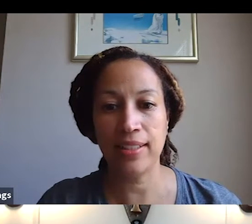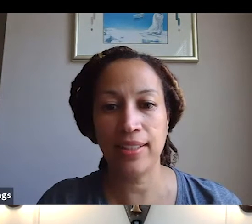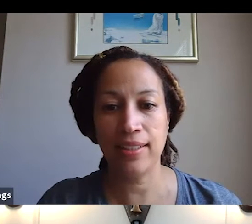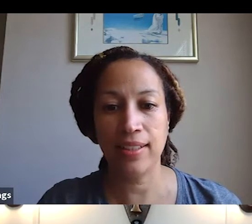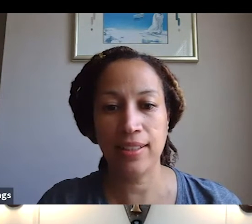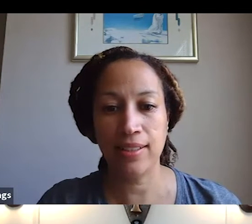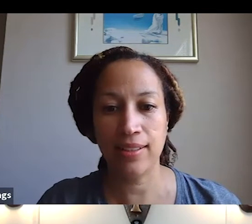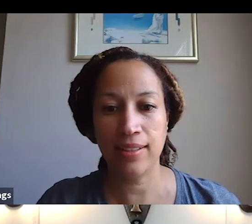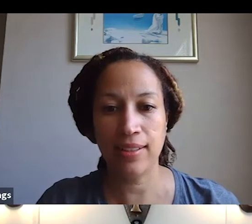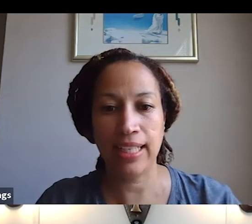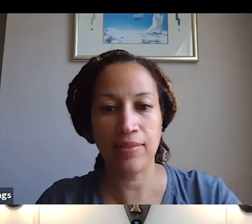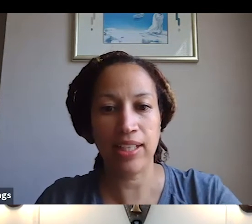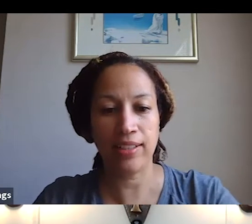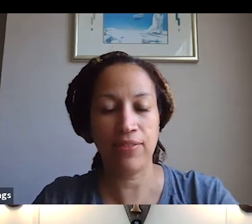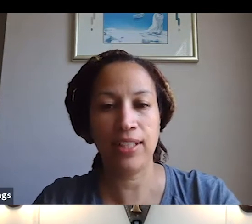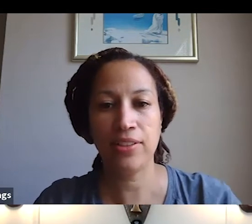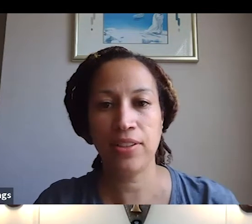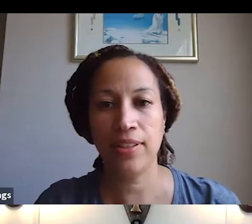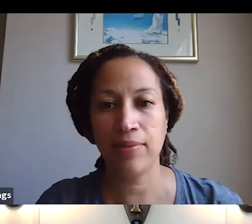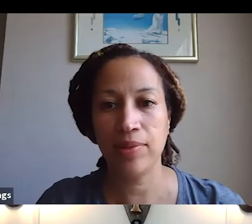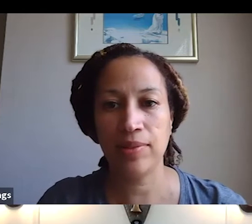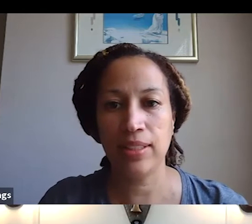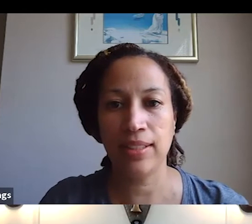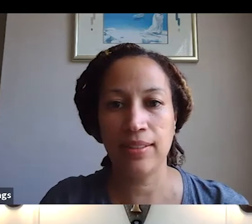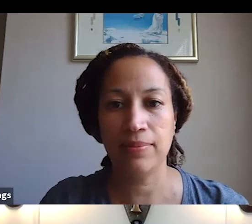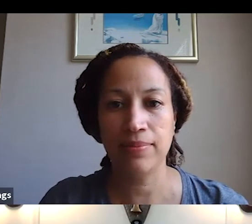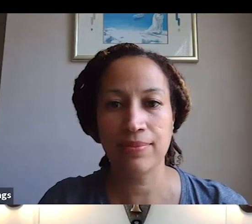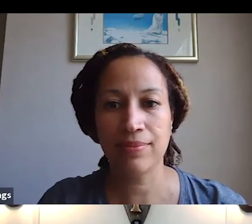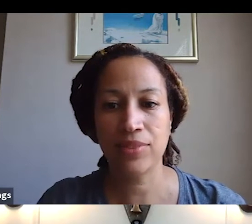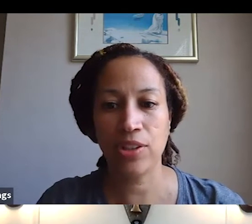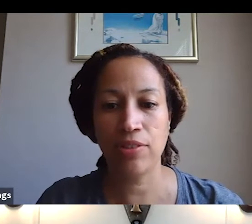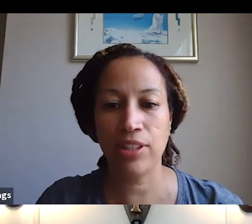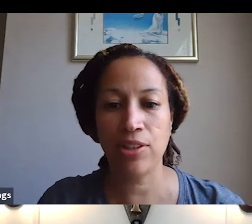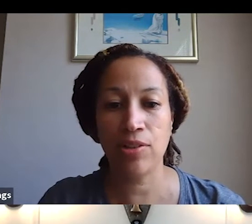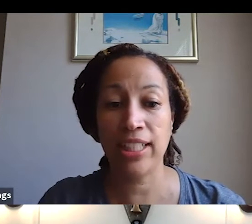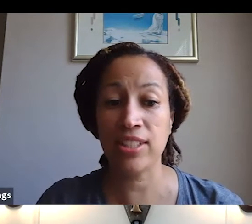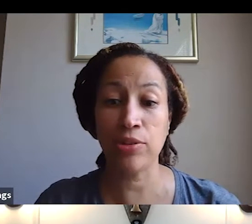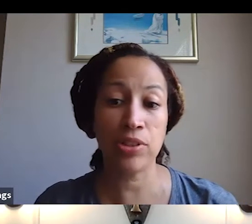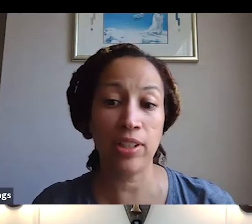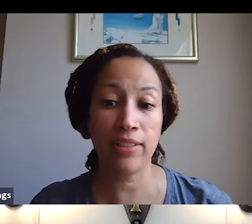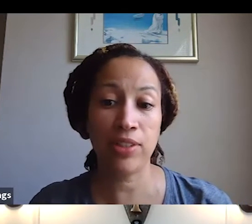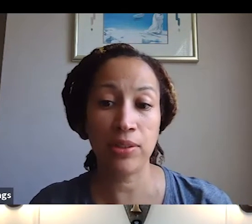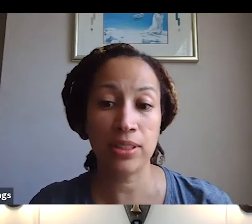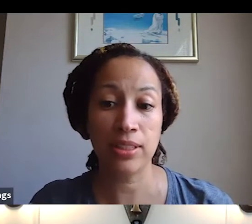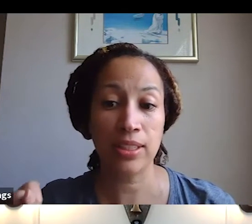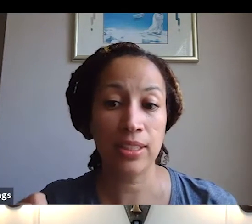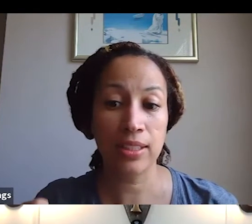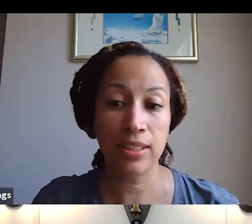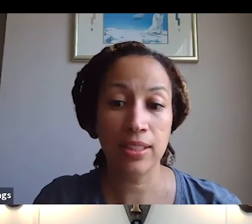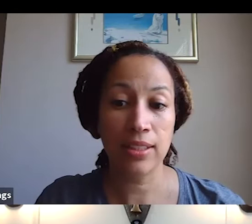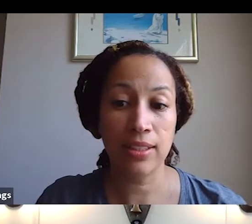is in, I can find her and we'll turn her video on. Is Sandra talking first?